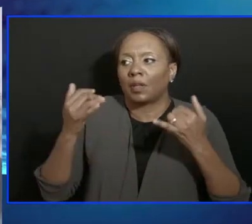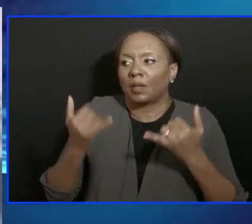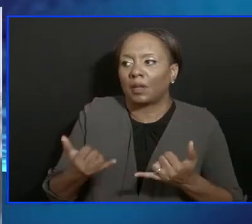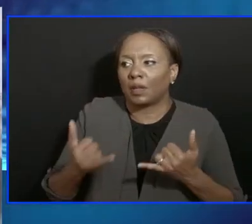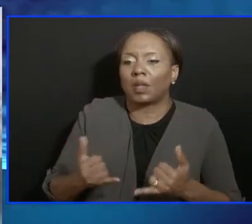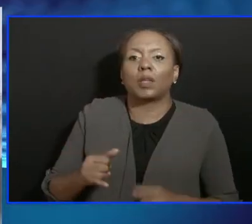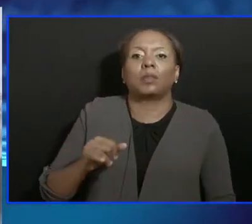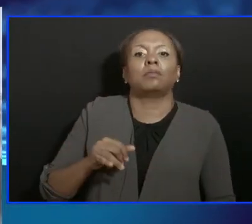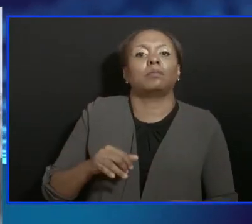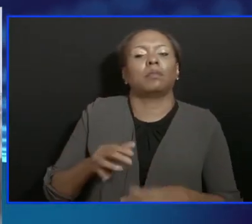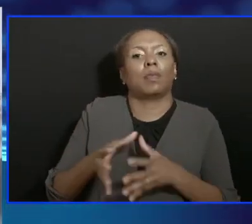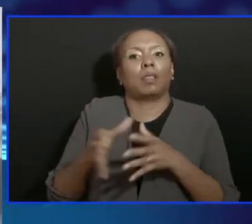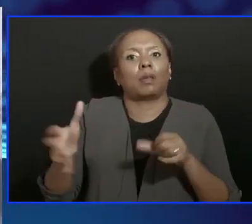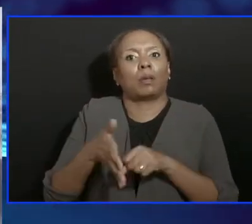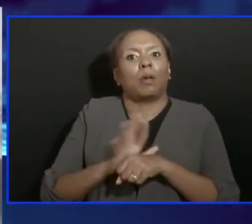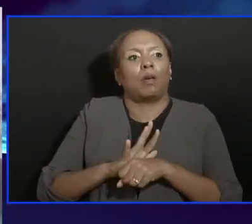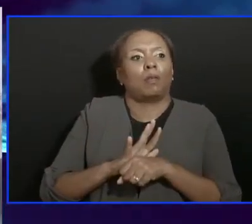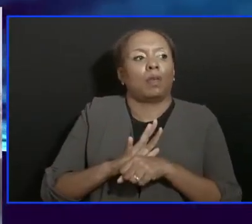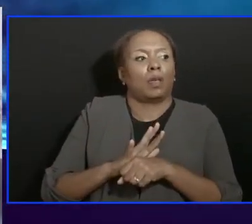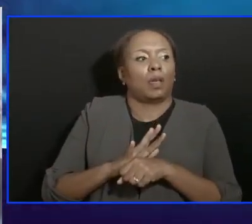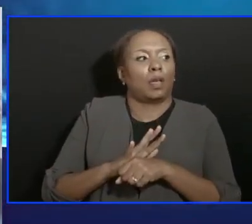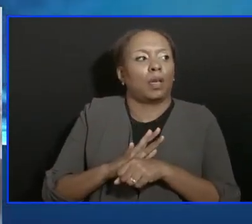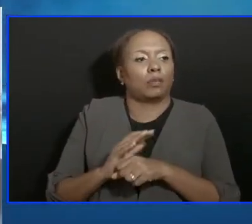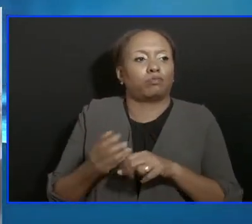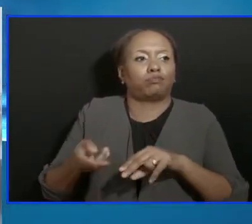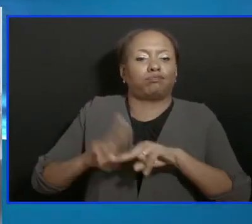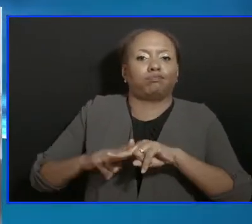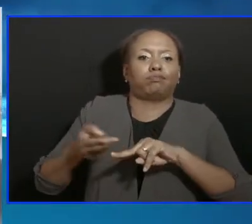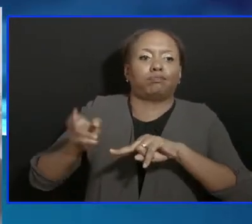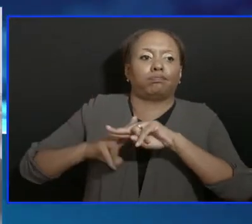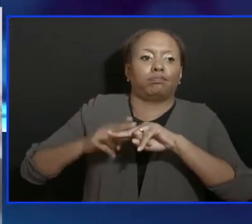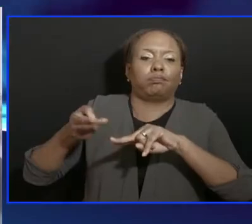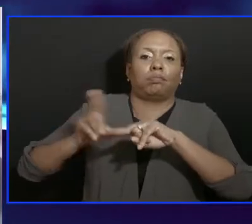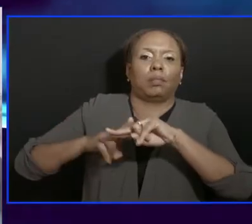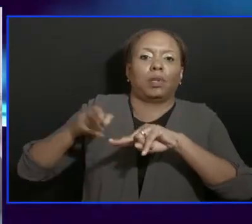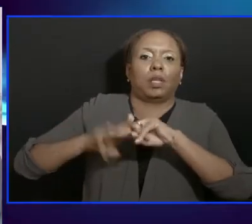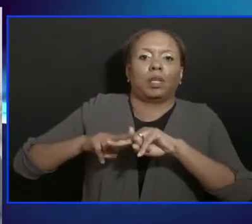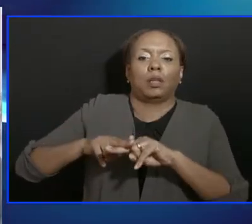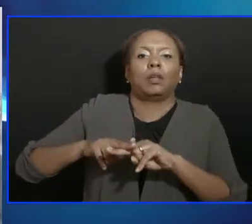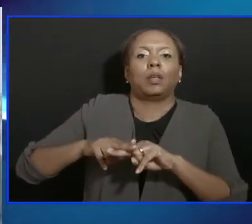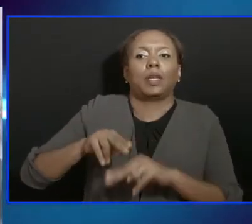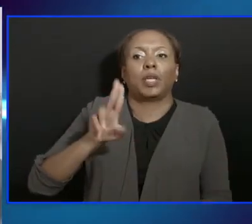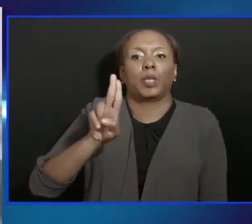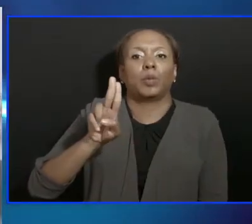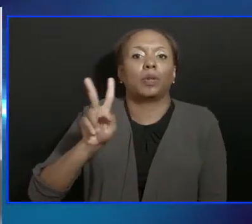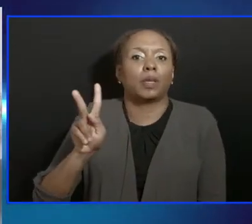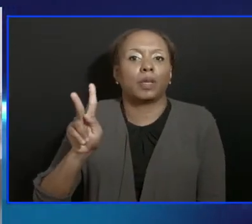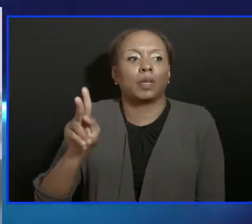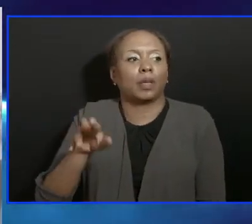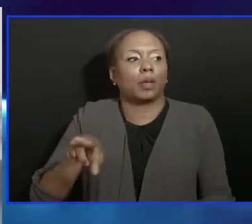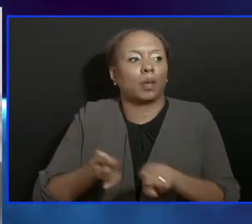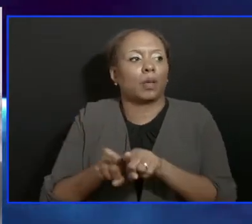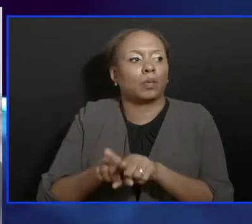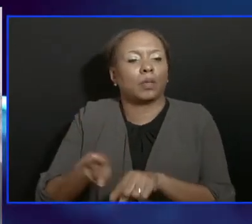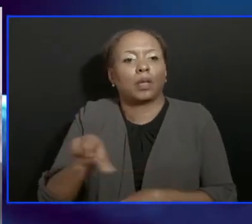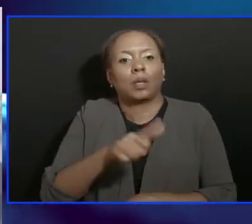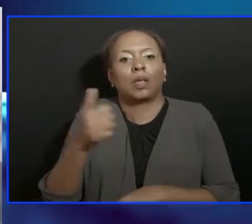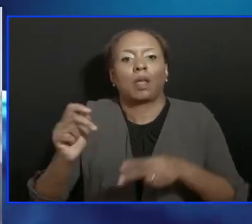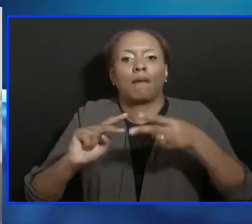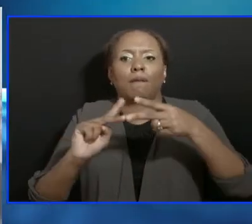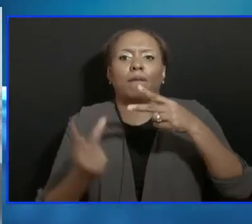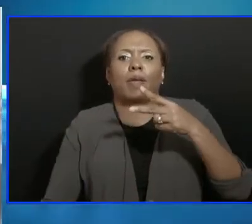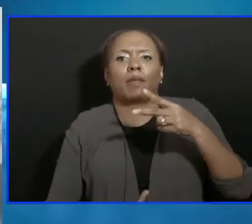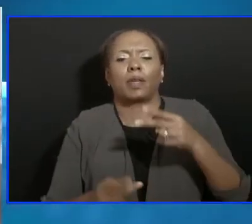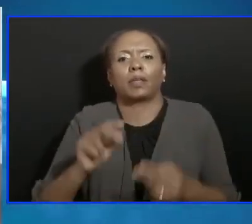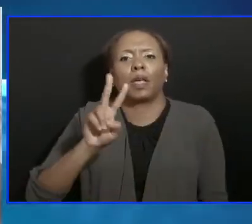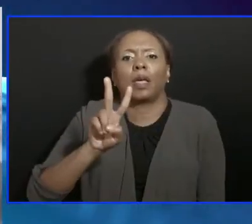as well as the presence of an emerging variant, which is an unknown quantity. Could you could you could